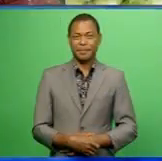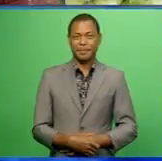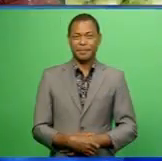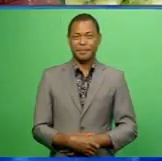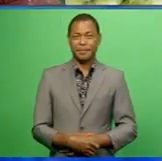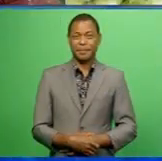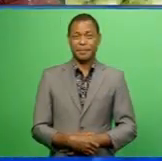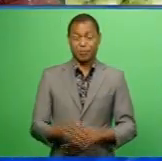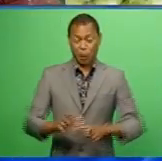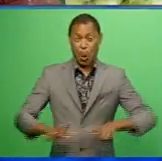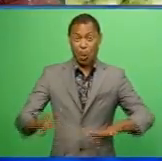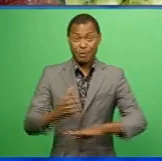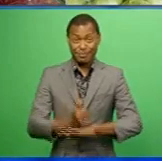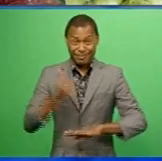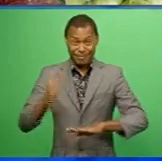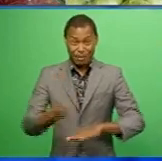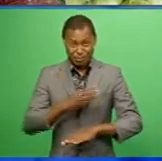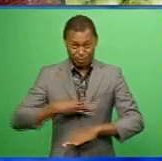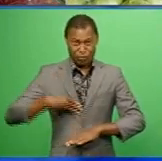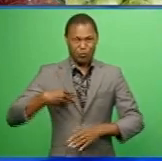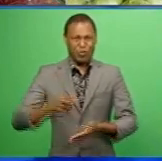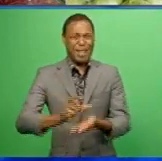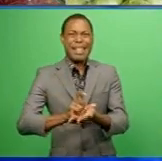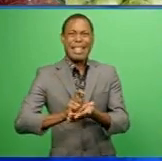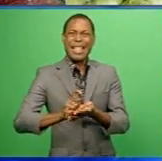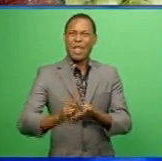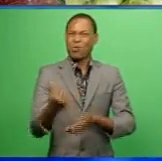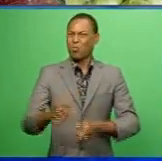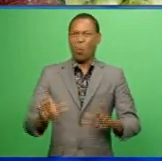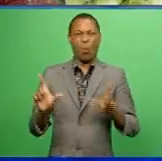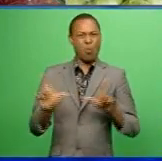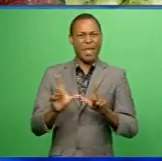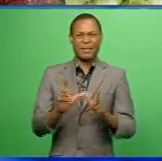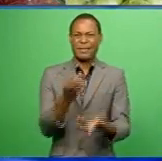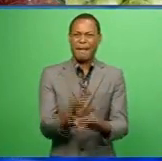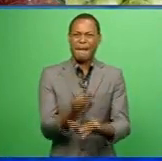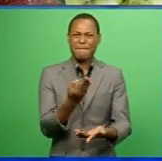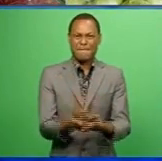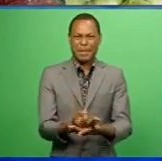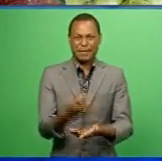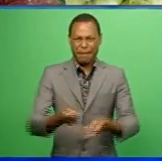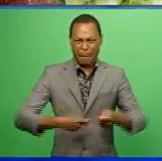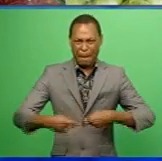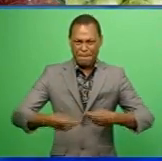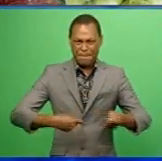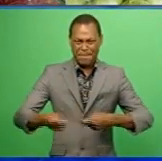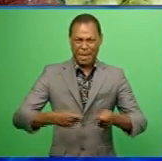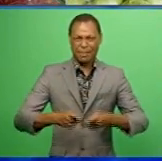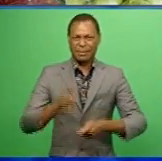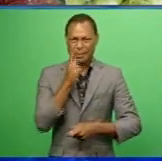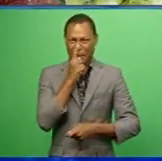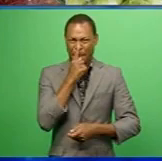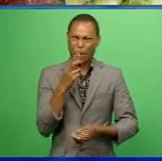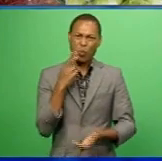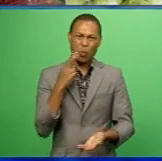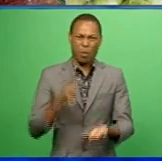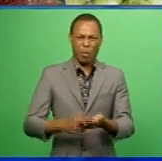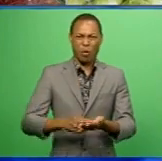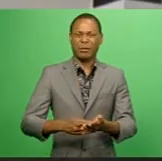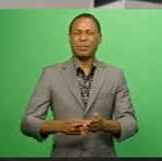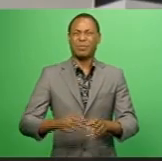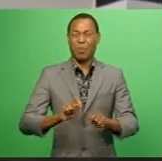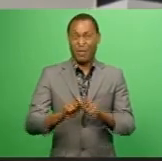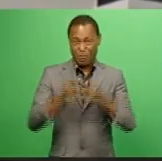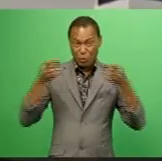The local government ministry has clarified that there are no licensing fees to be imposed on market vendors as reported by the Fiji Times yesterday.